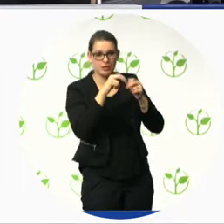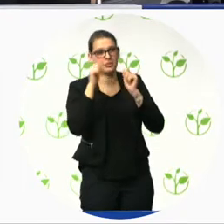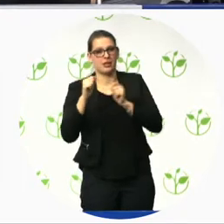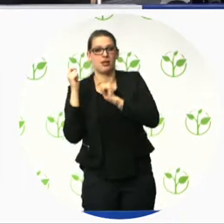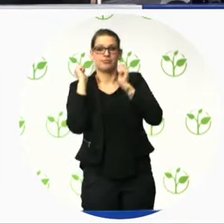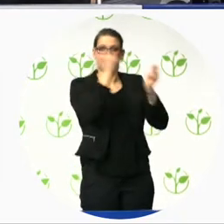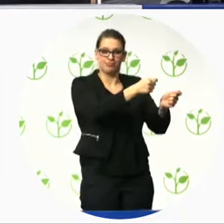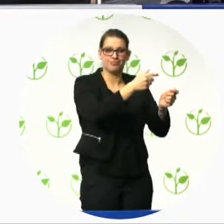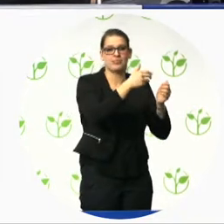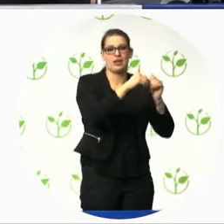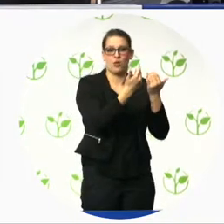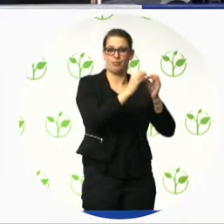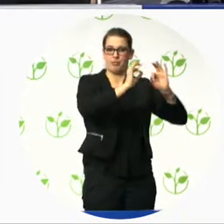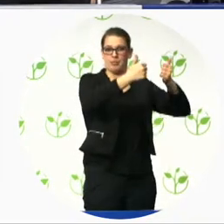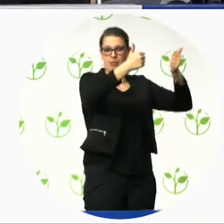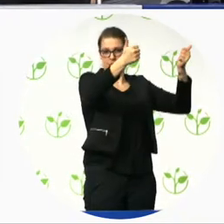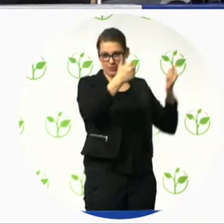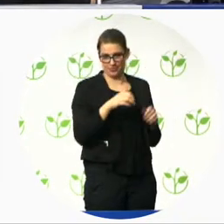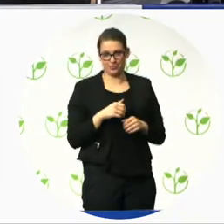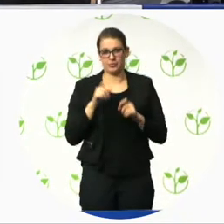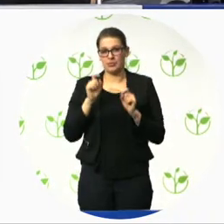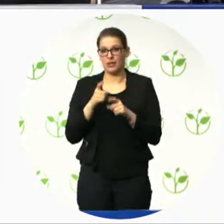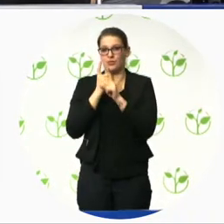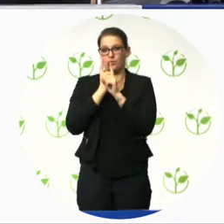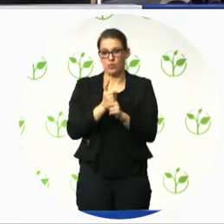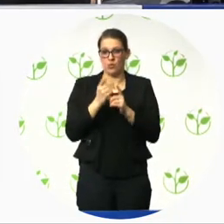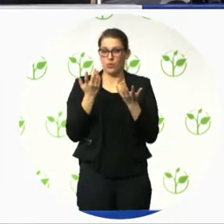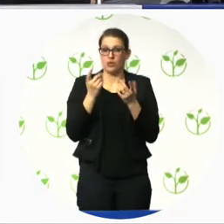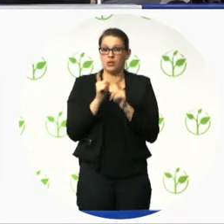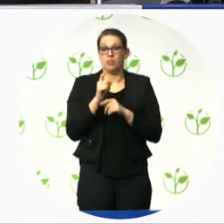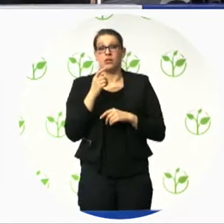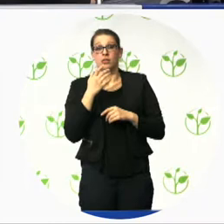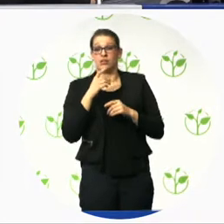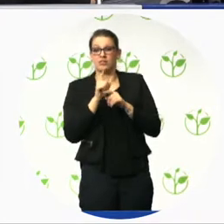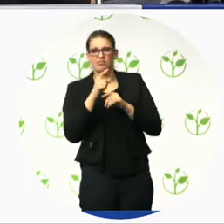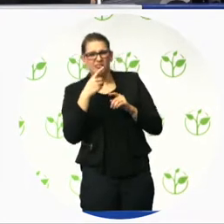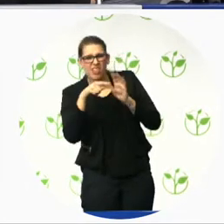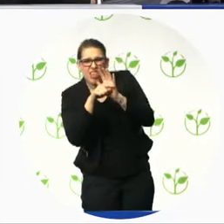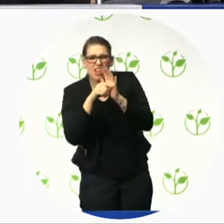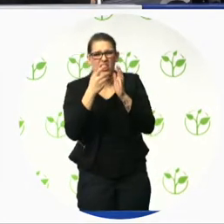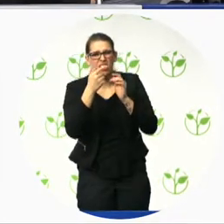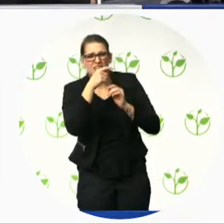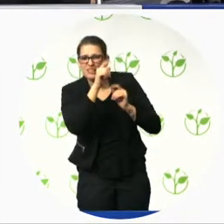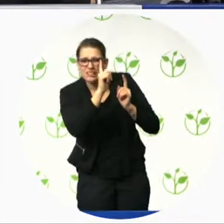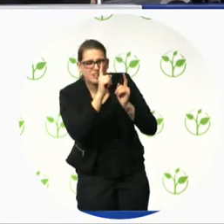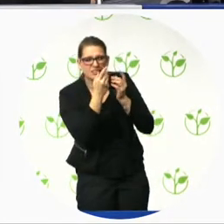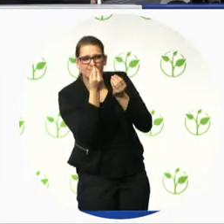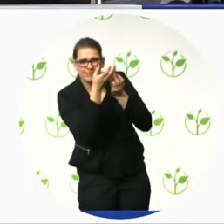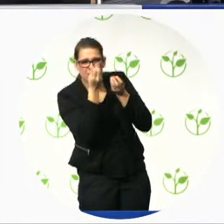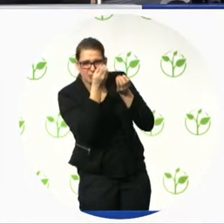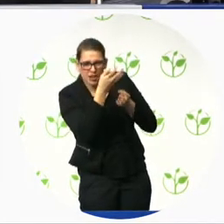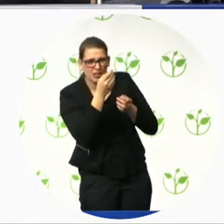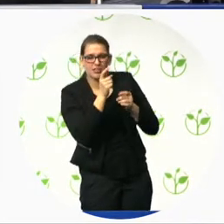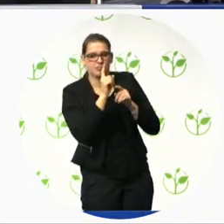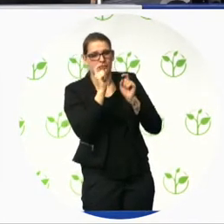in Austria. The benefits from these projects will be the creation of a transparent and trustworthy organization behind the certificate,